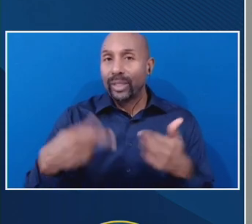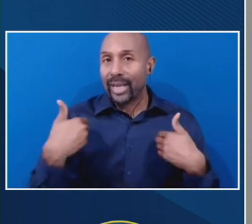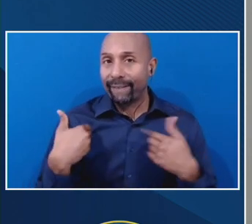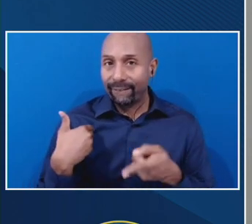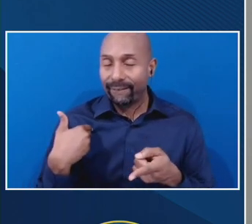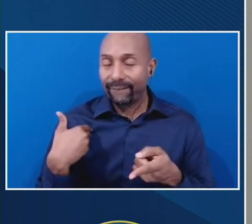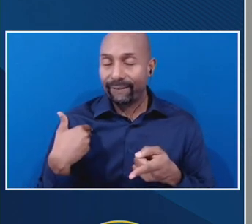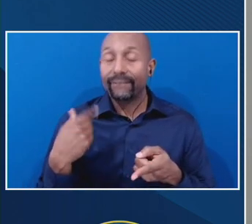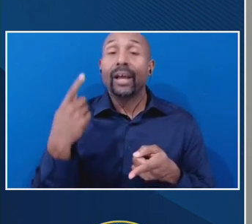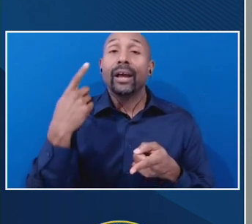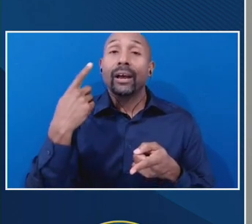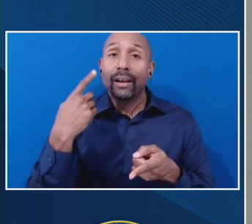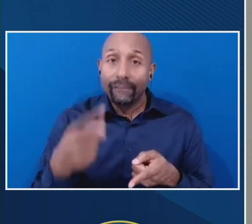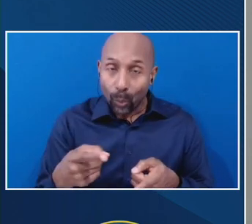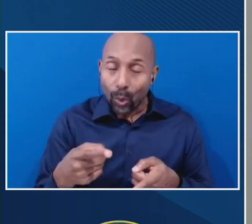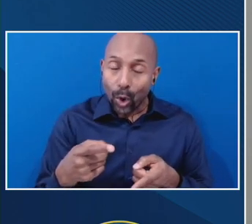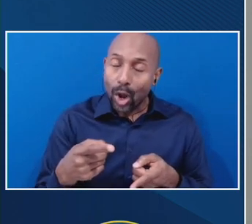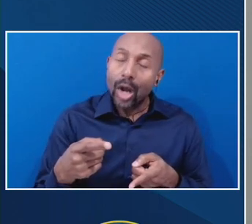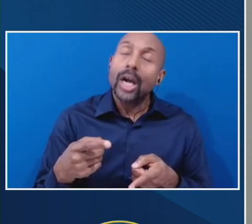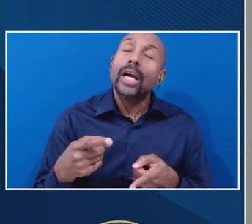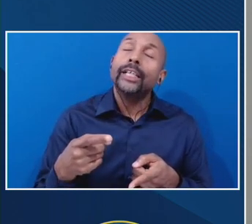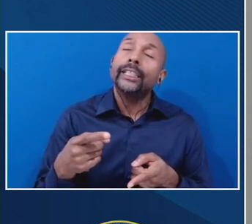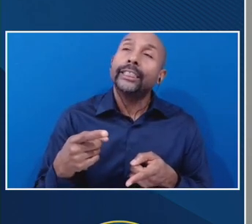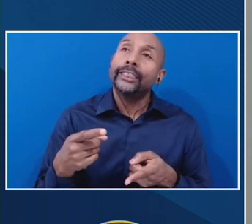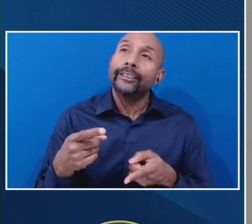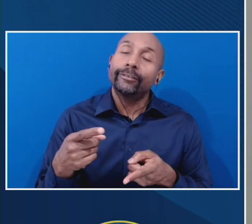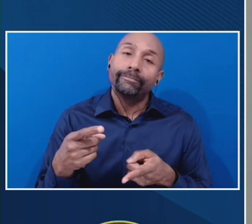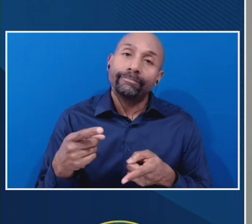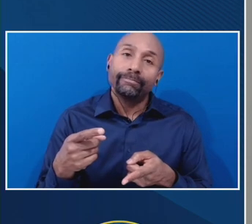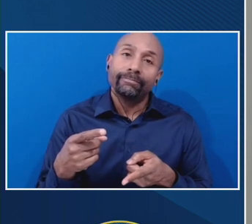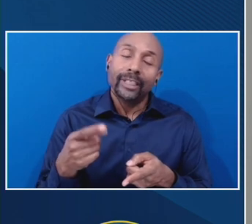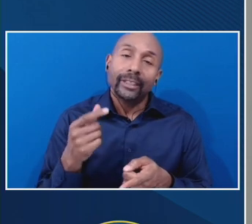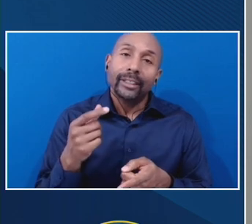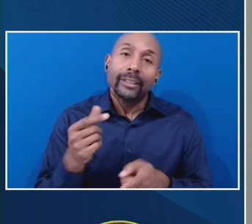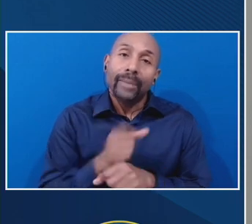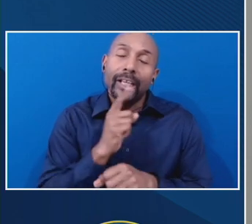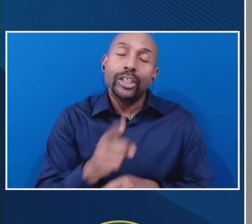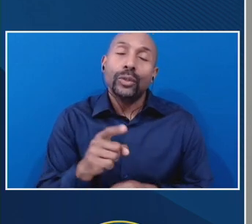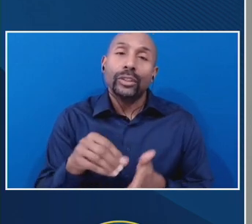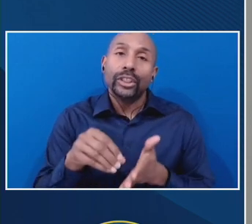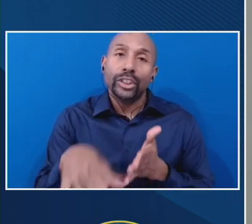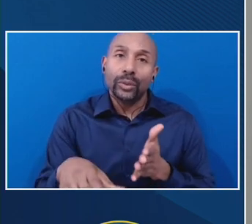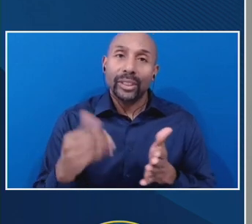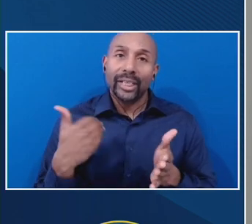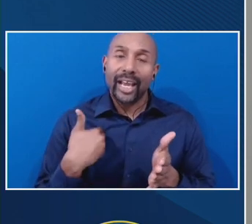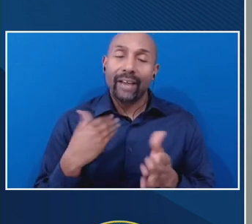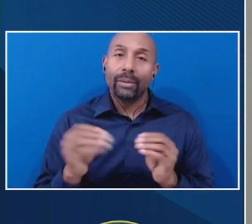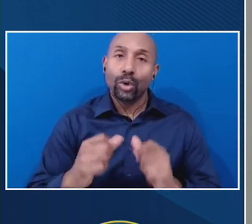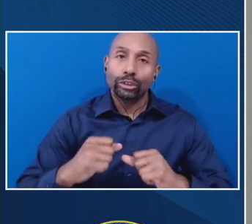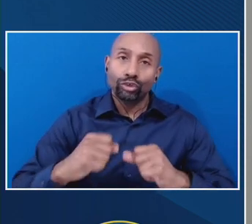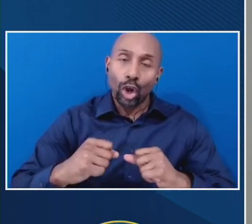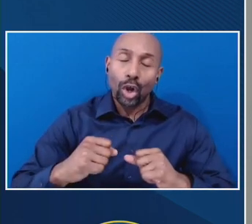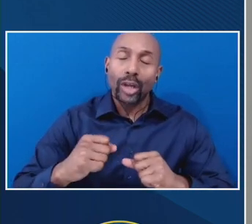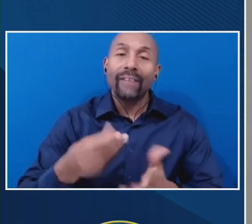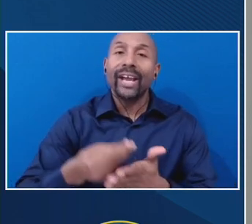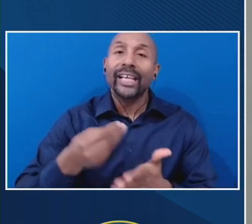in order to essentially put the student, uh, on, on sound financial footing or when they, when they depart, uh, that would be the condition.